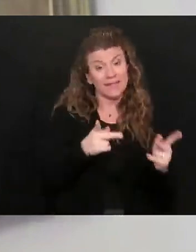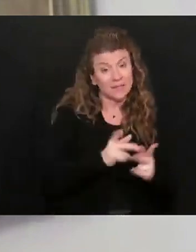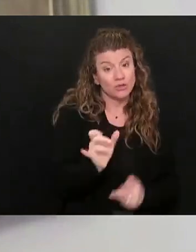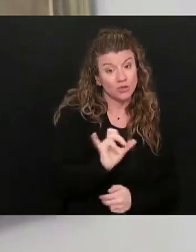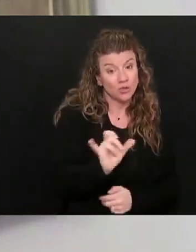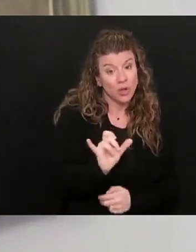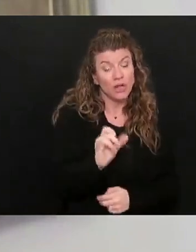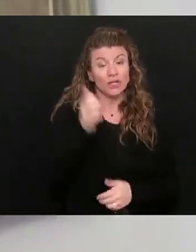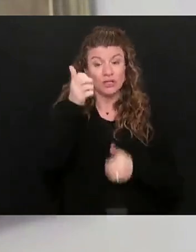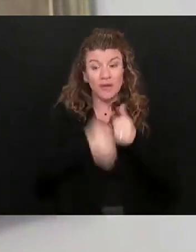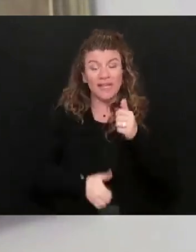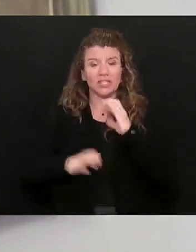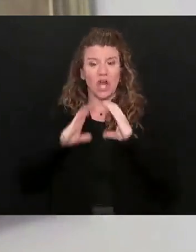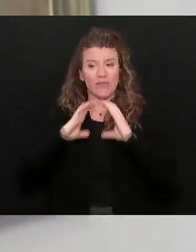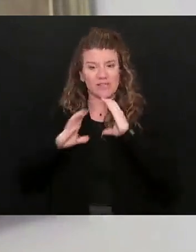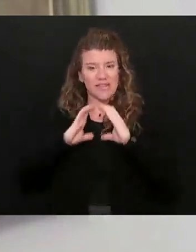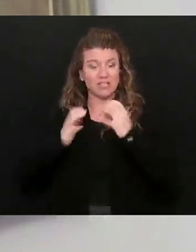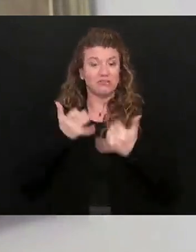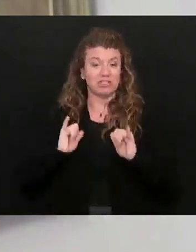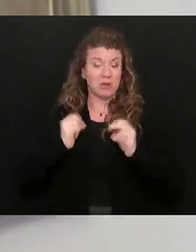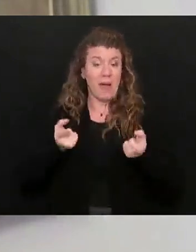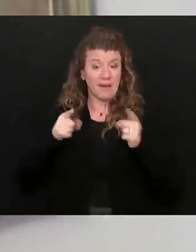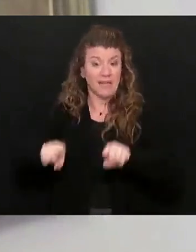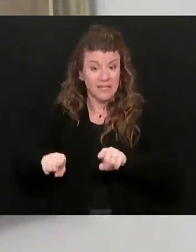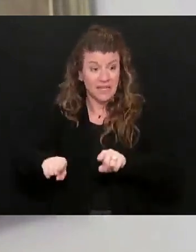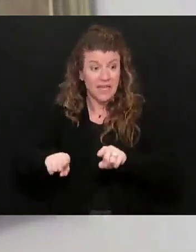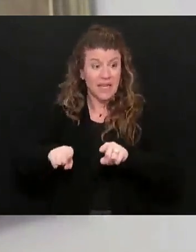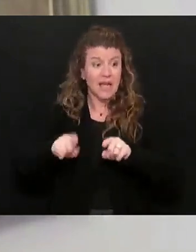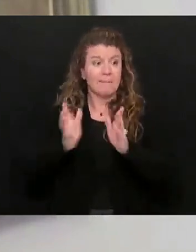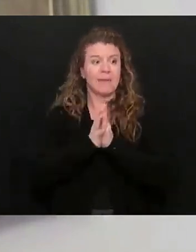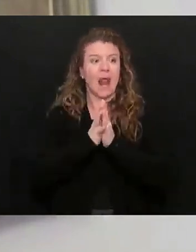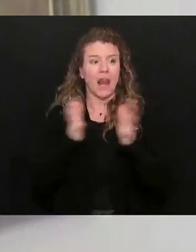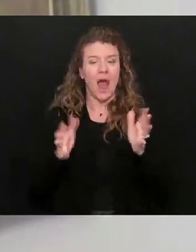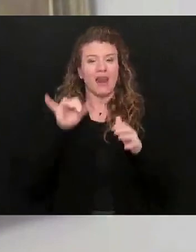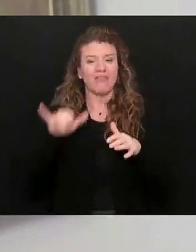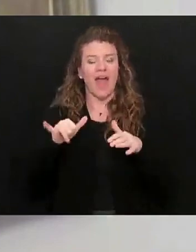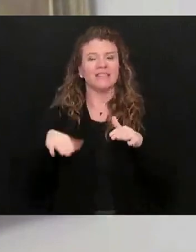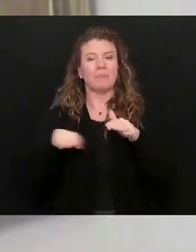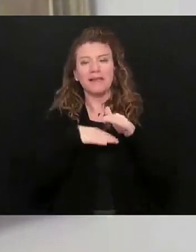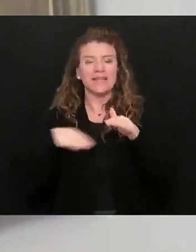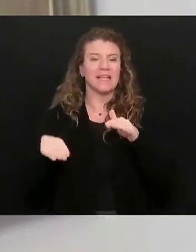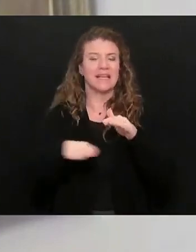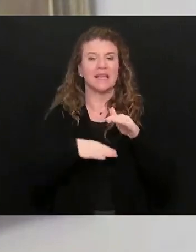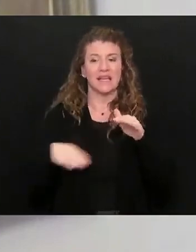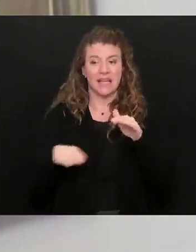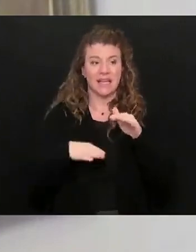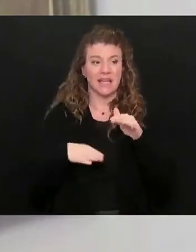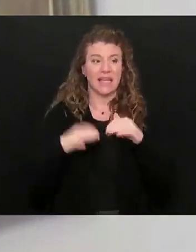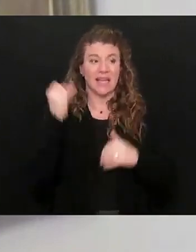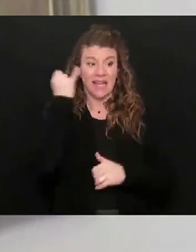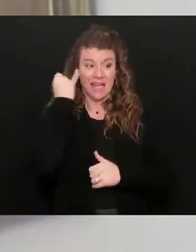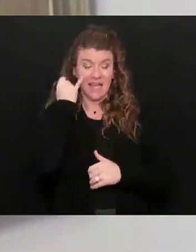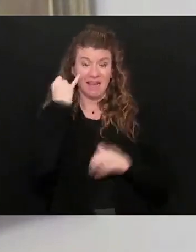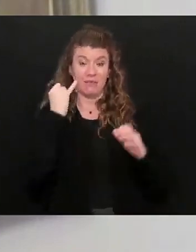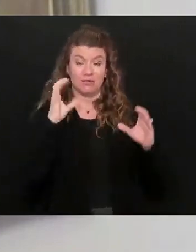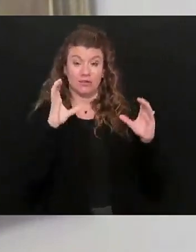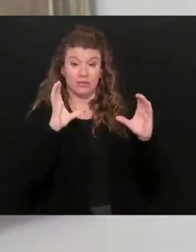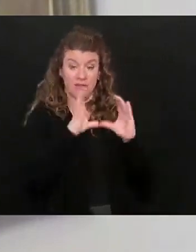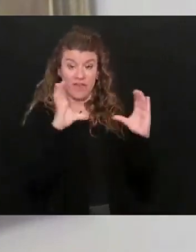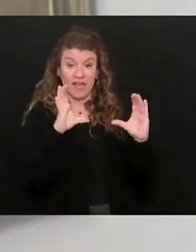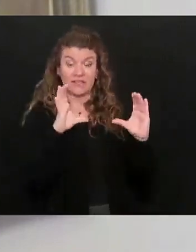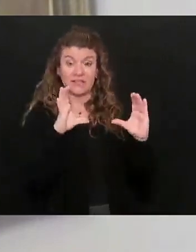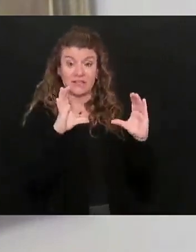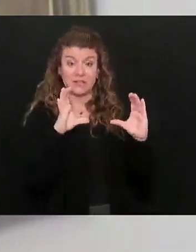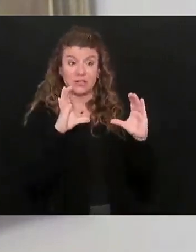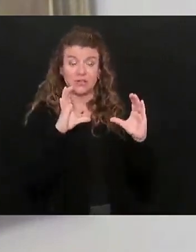these conversations are still ongoing, but a lot of it is basically, you know, if the certificates were, you know,